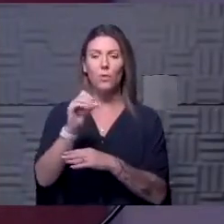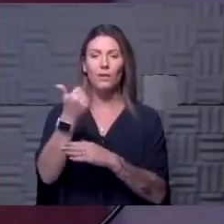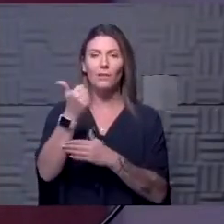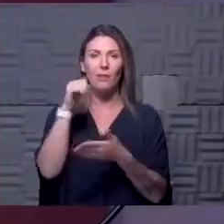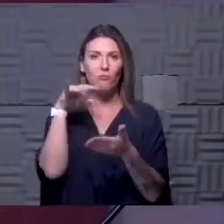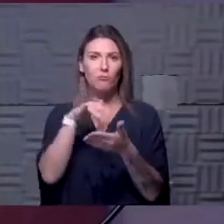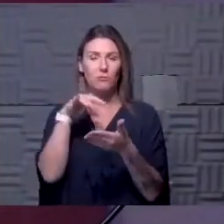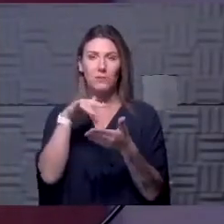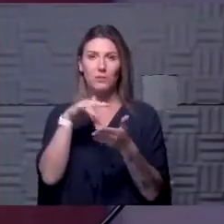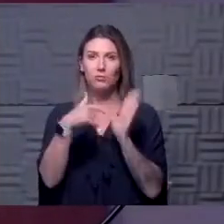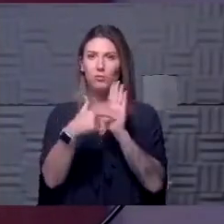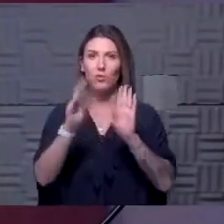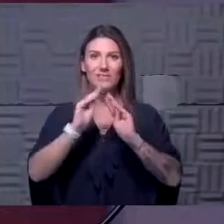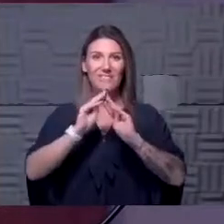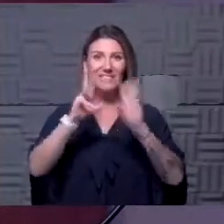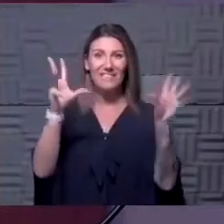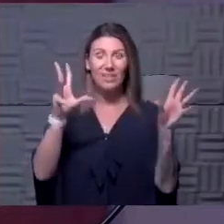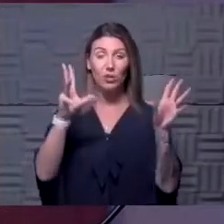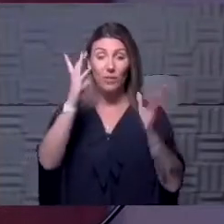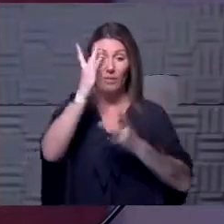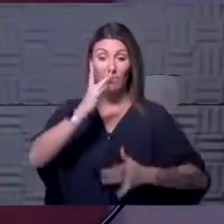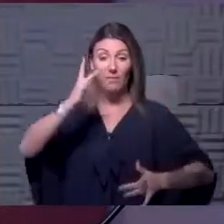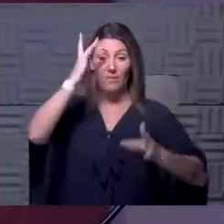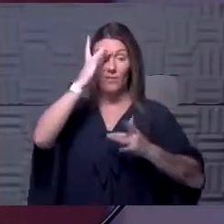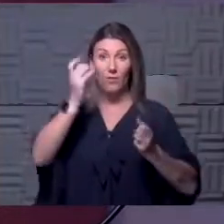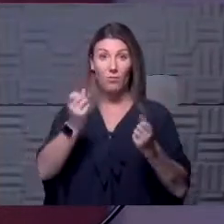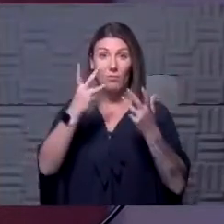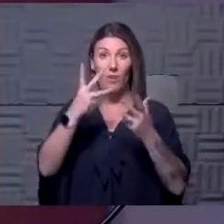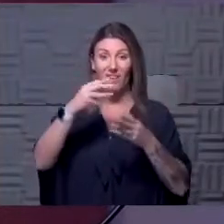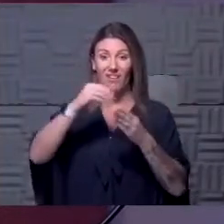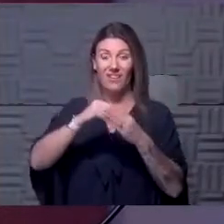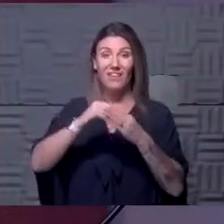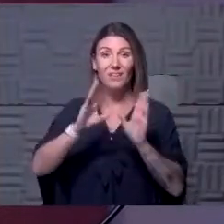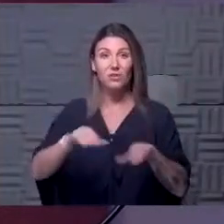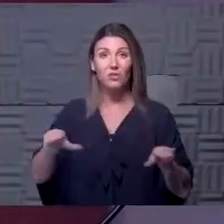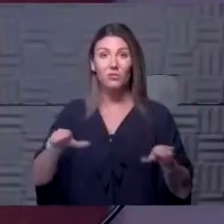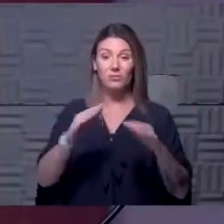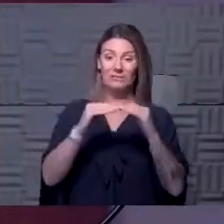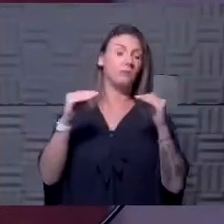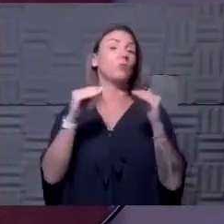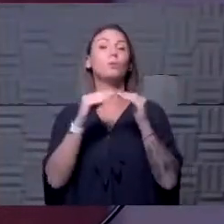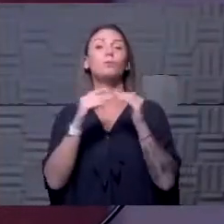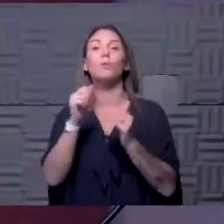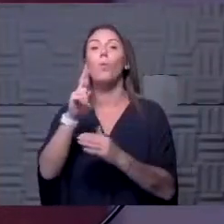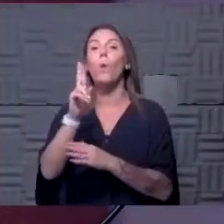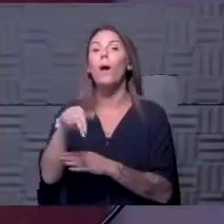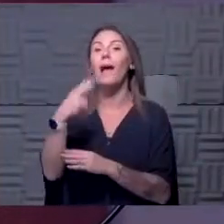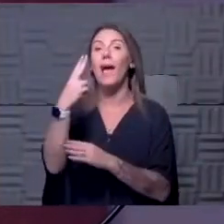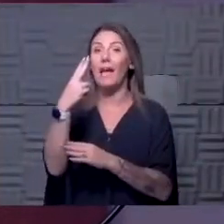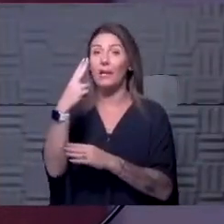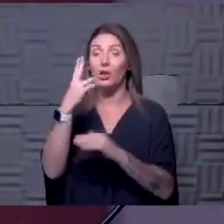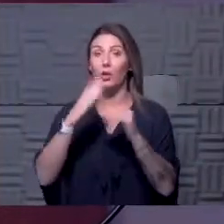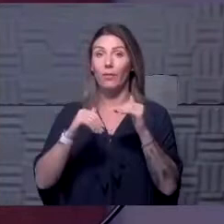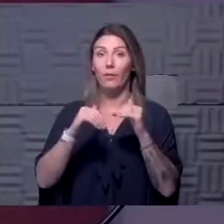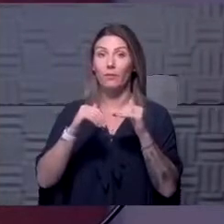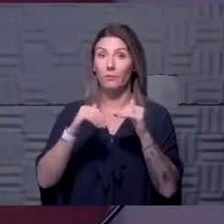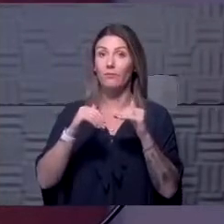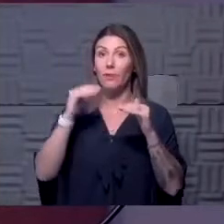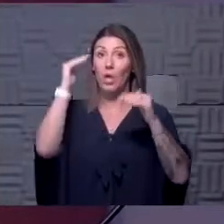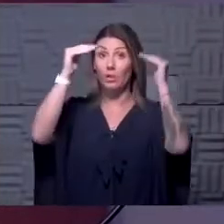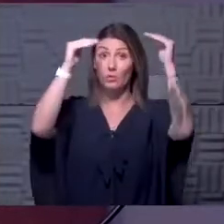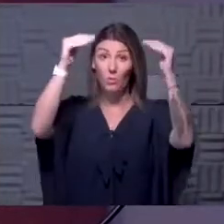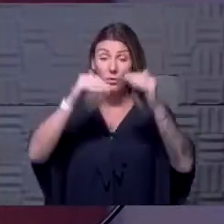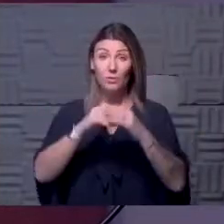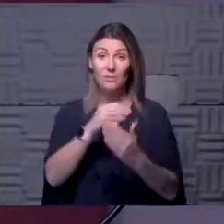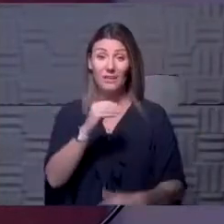shows very clearly that the viral load in children is equal to or higher than the viral load in adults levels. Yep.